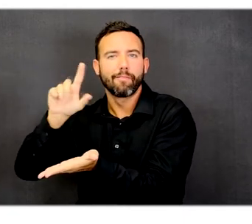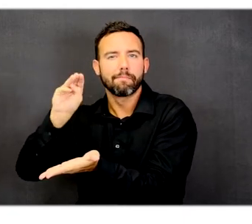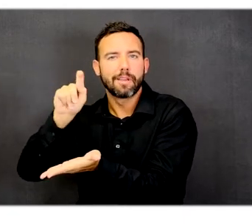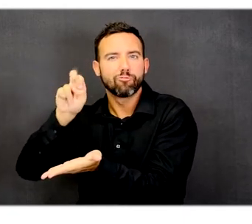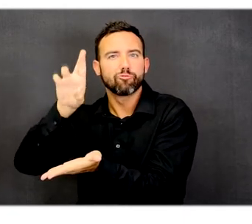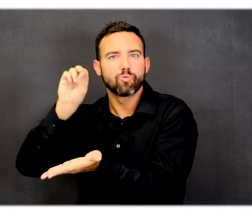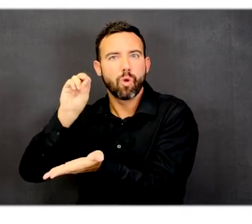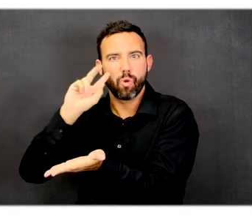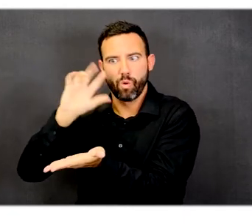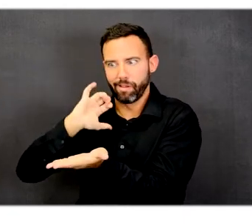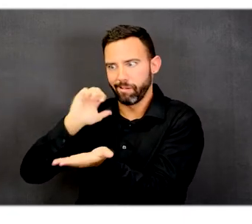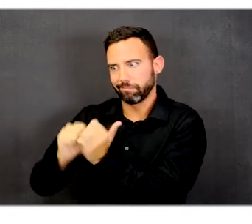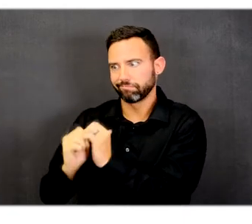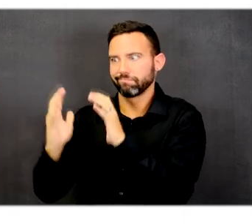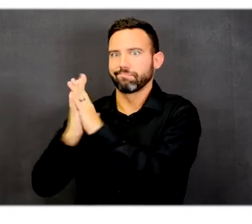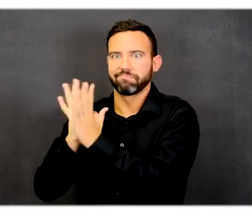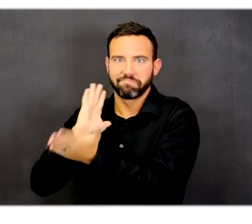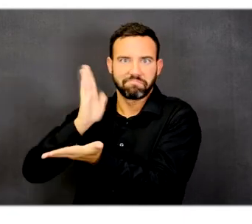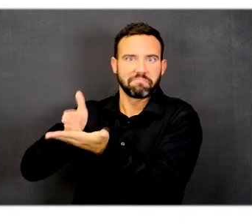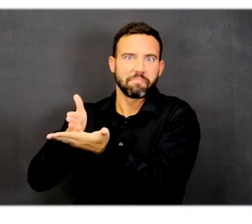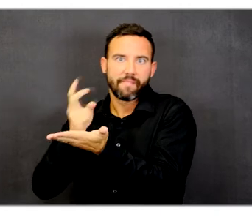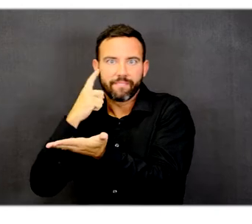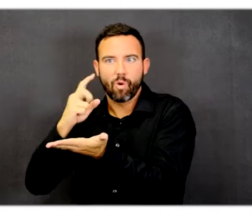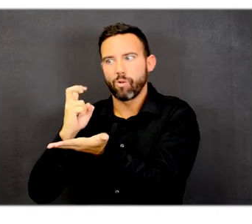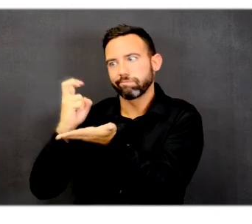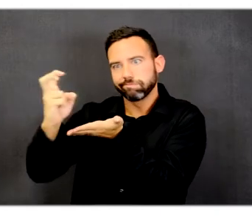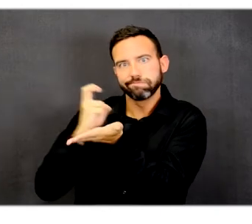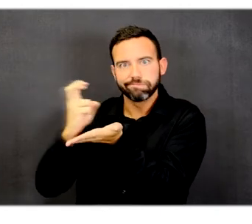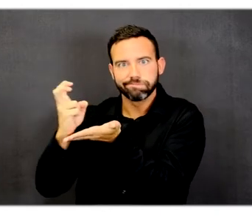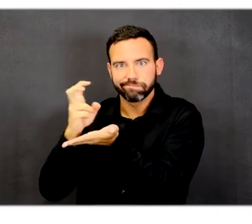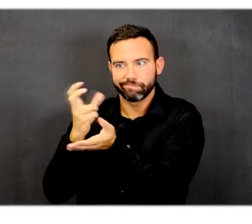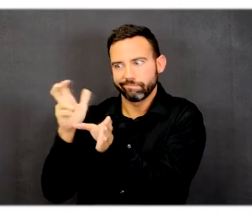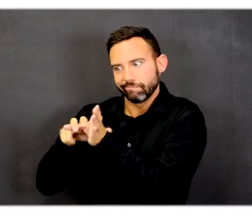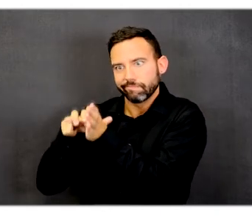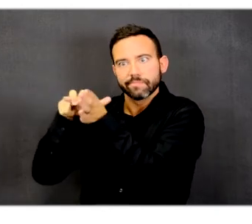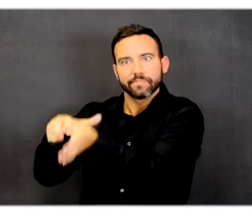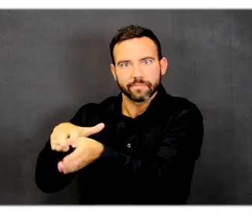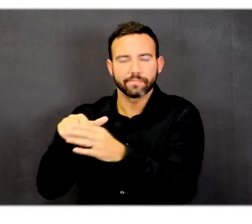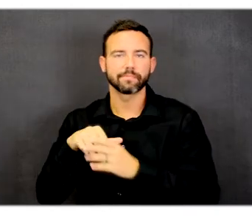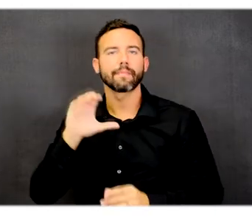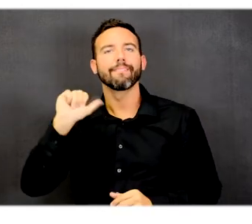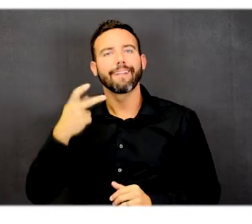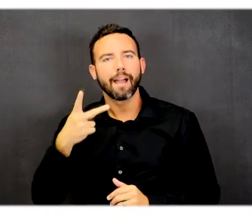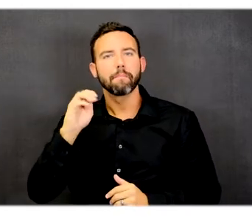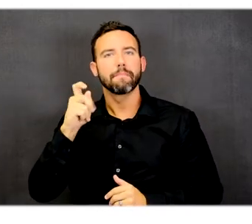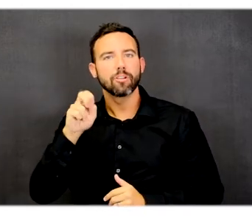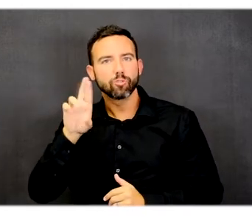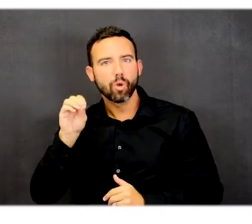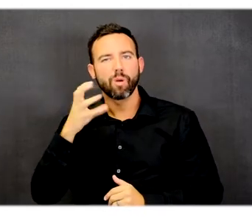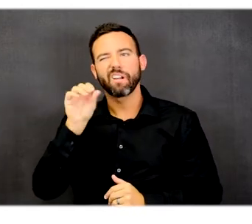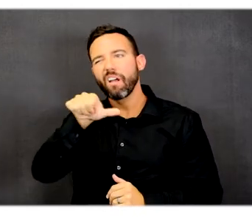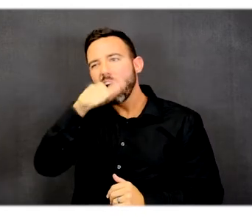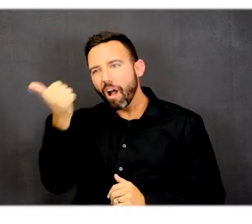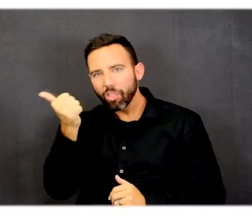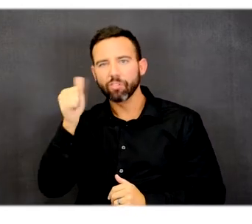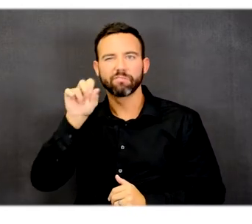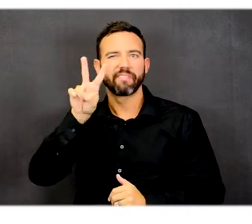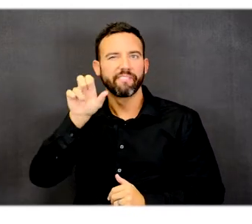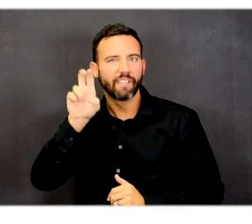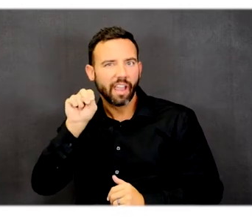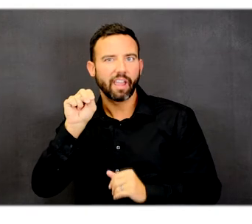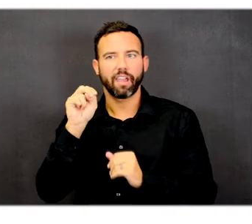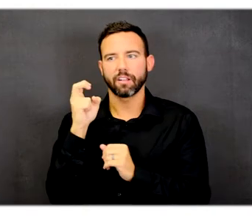stop at this particular site. A cap metro, other smaller vanpool vehicles,